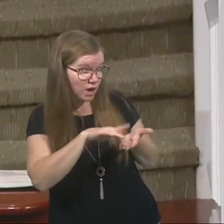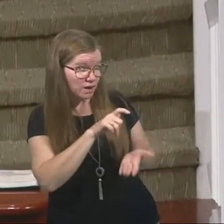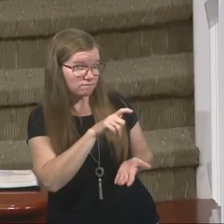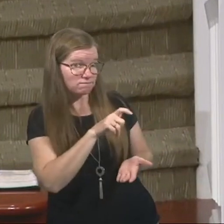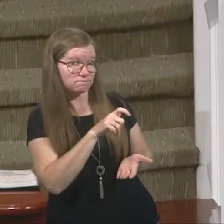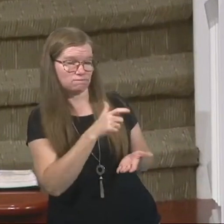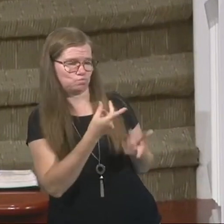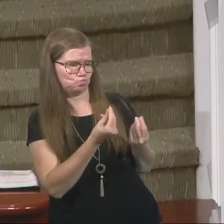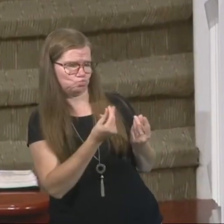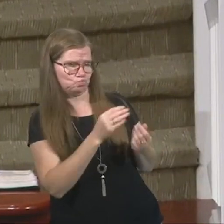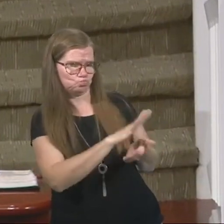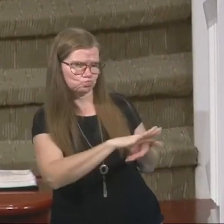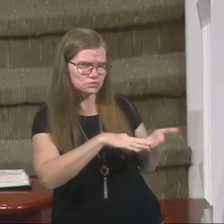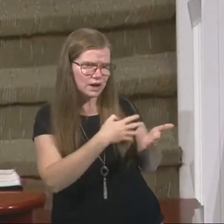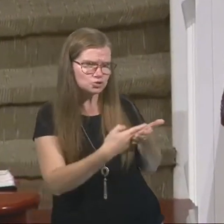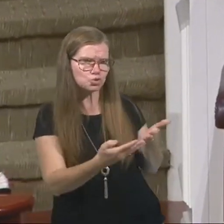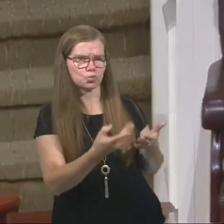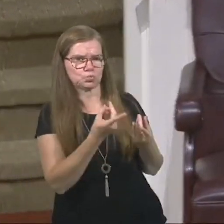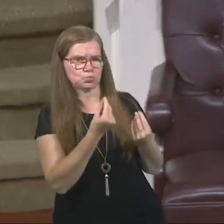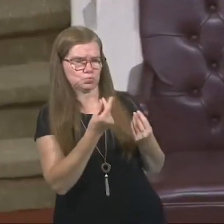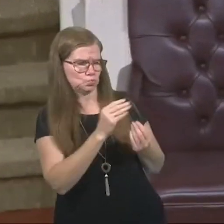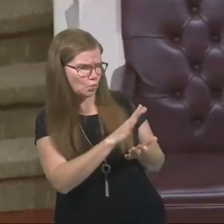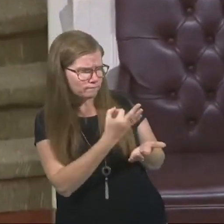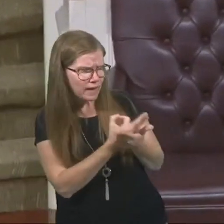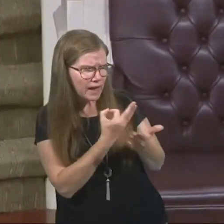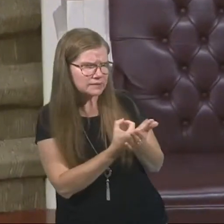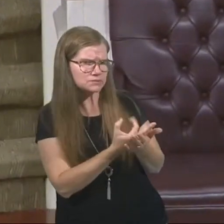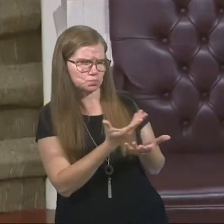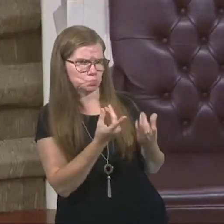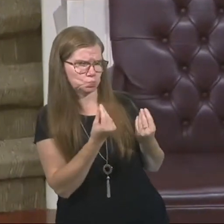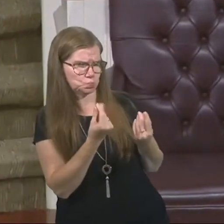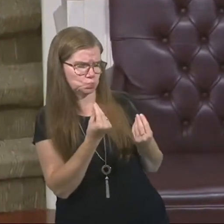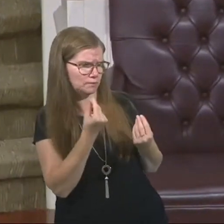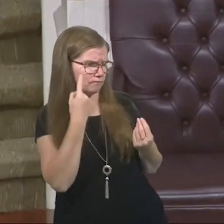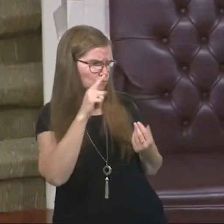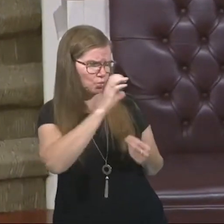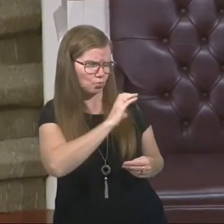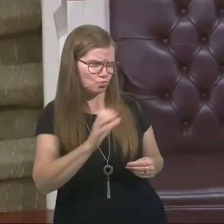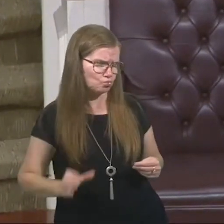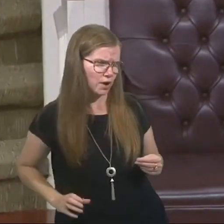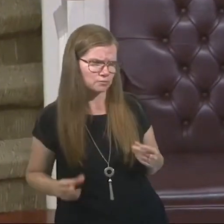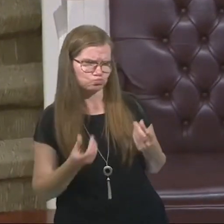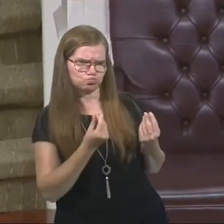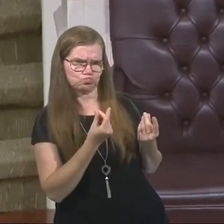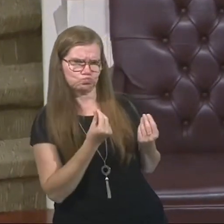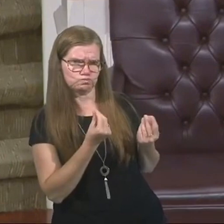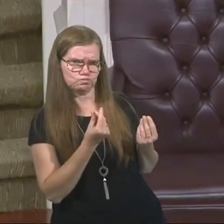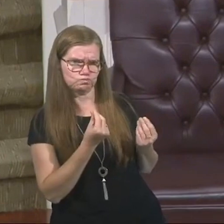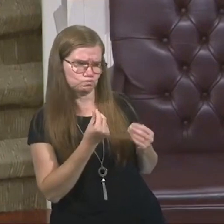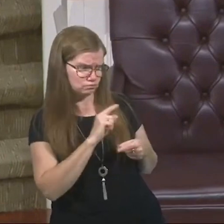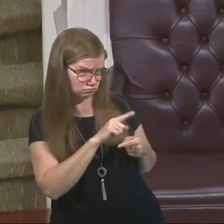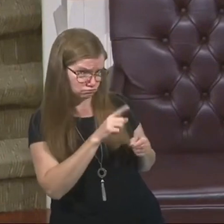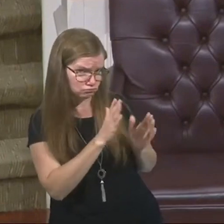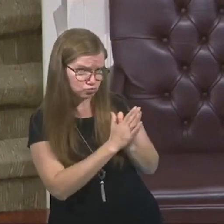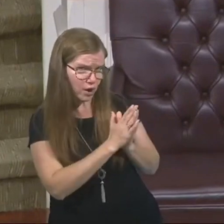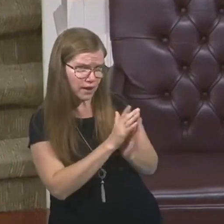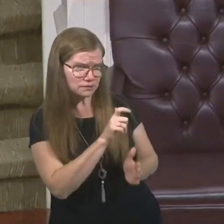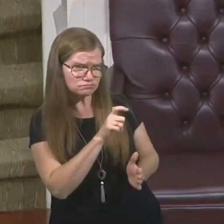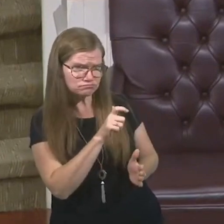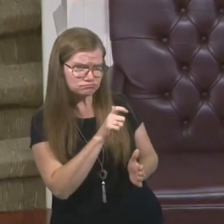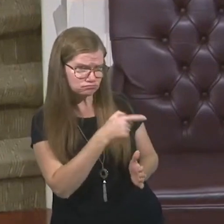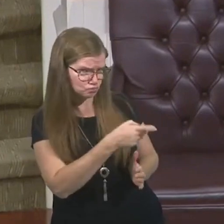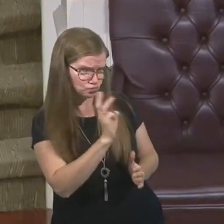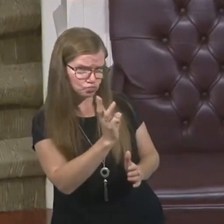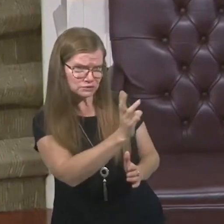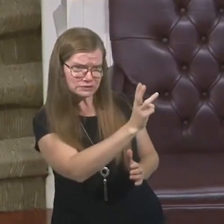what they did with their schedule, what they did with their finances, what they did for the cause of Christ. When they prayed, when